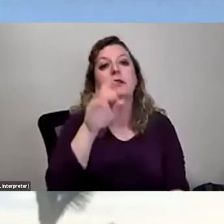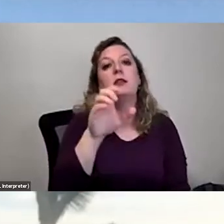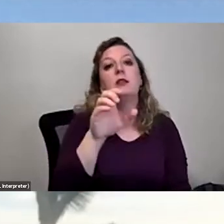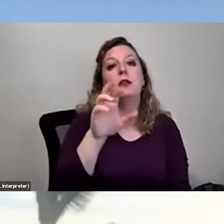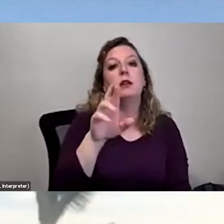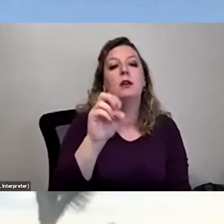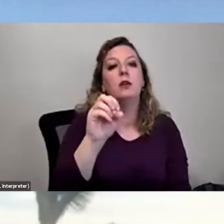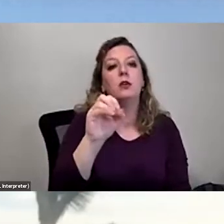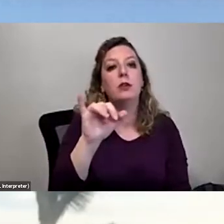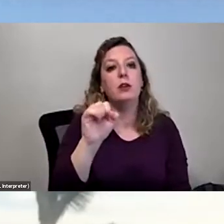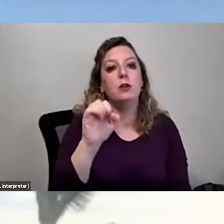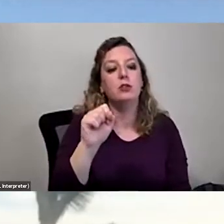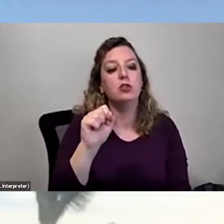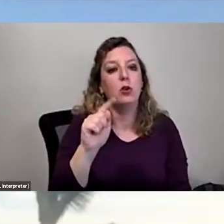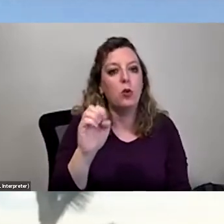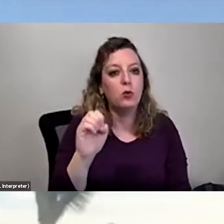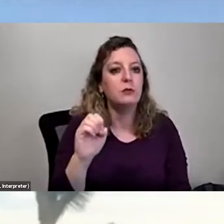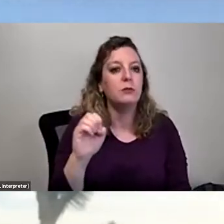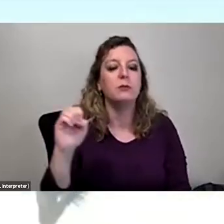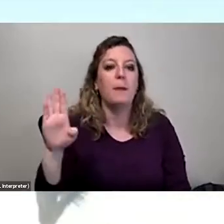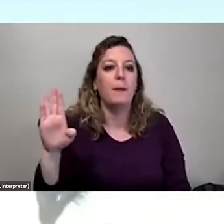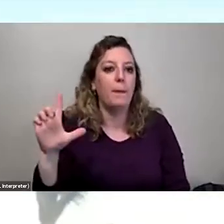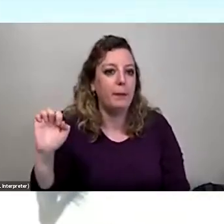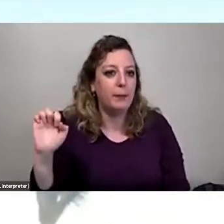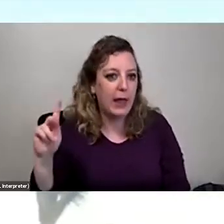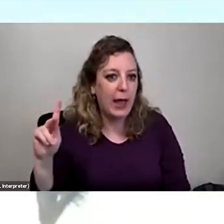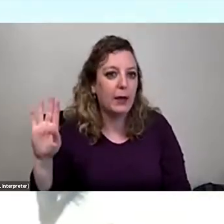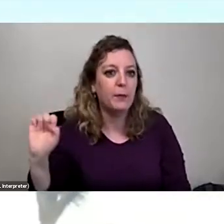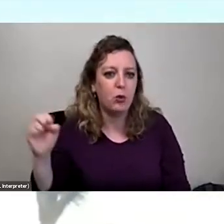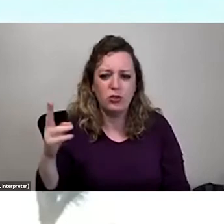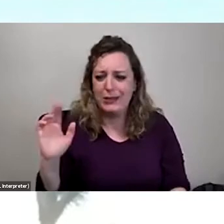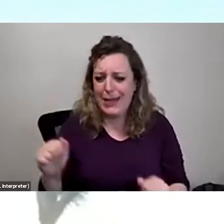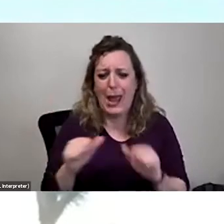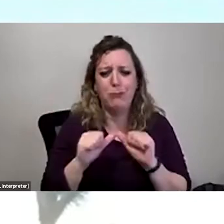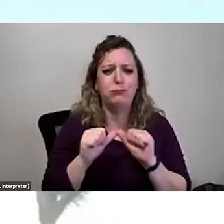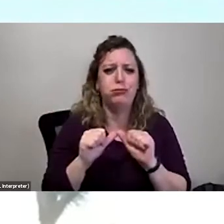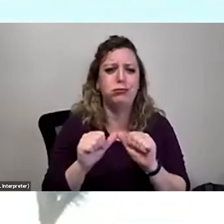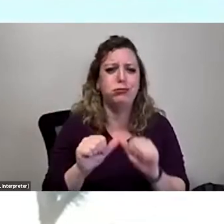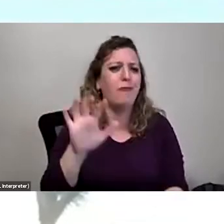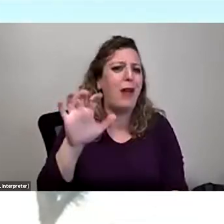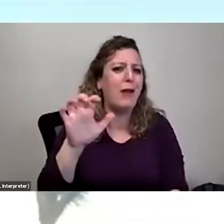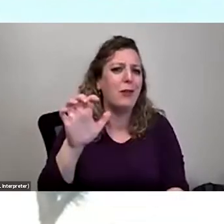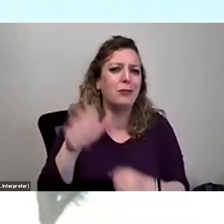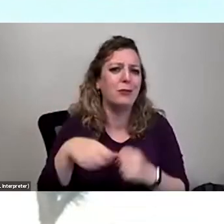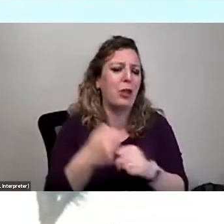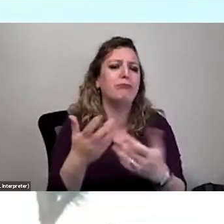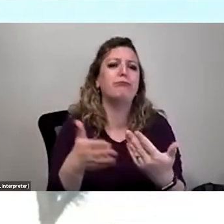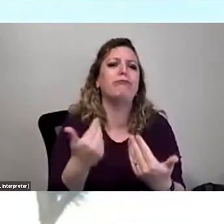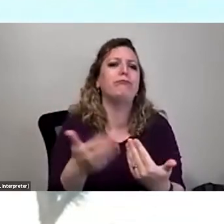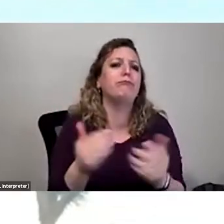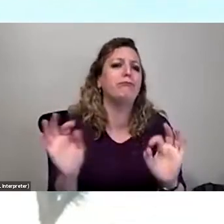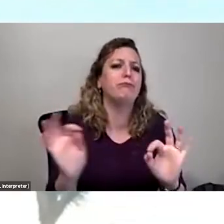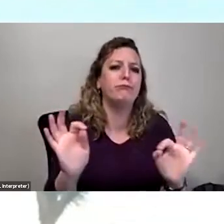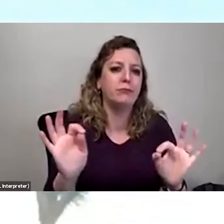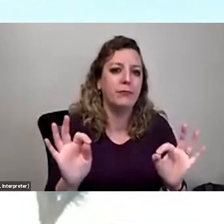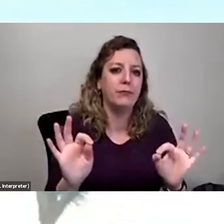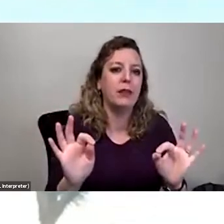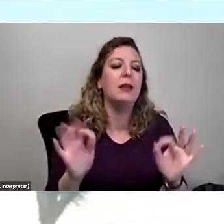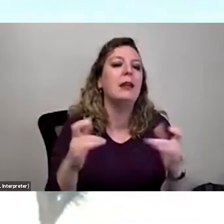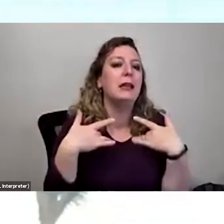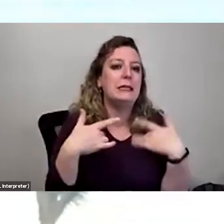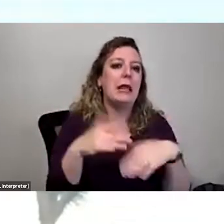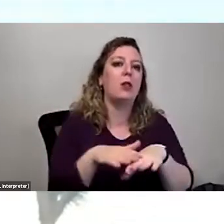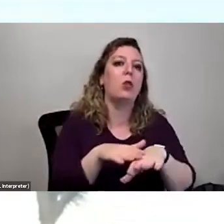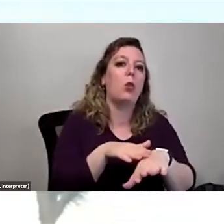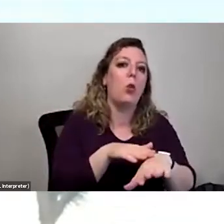these junipers, even this black brush can live to be hundreds, easily 500 years old. Desert plants are generally very slow